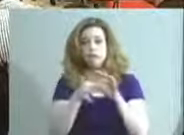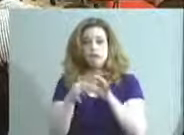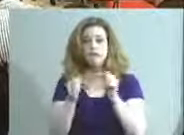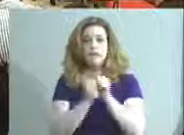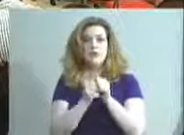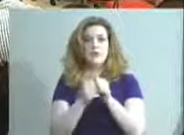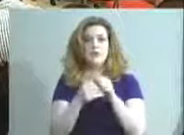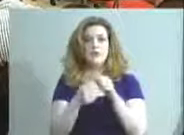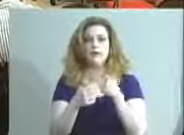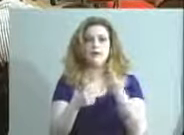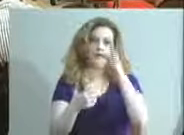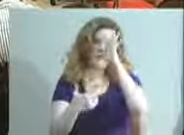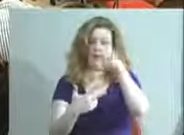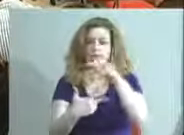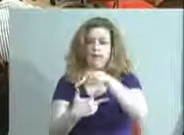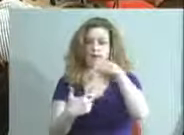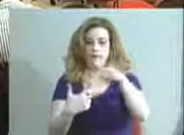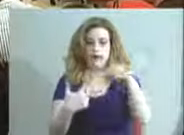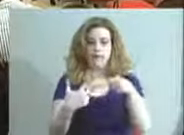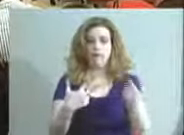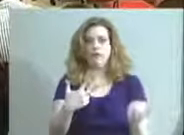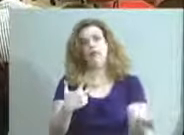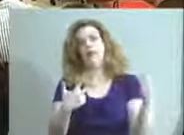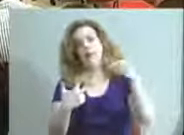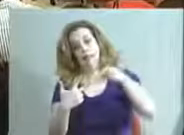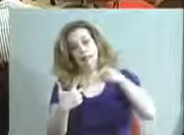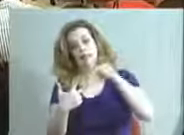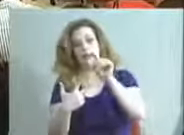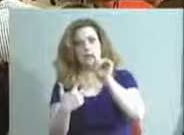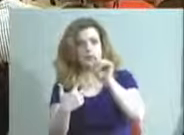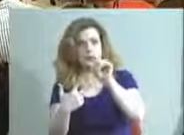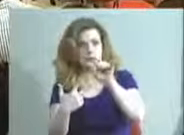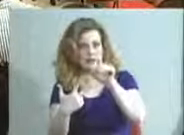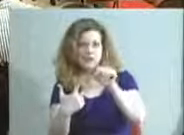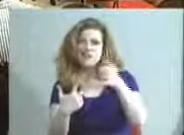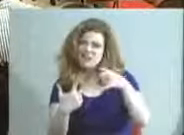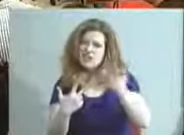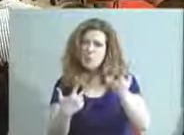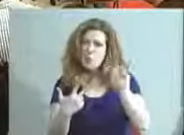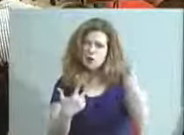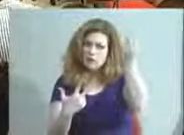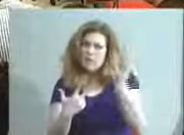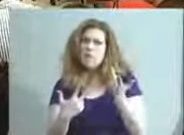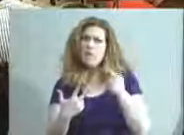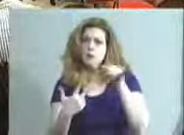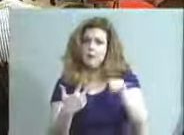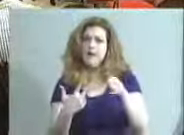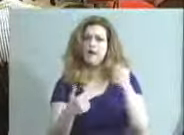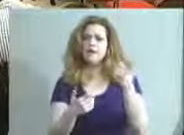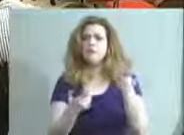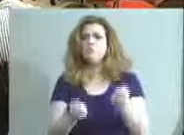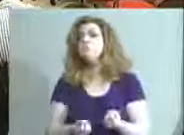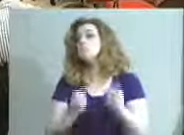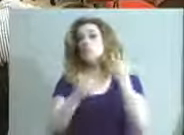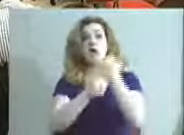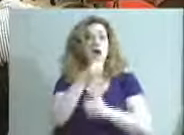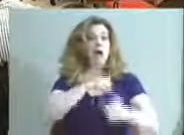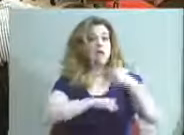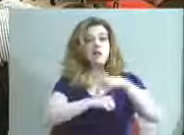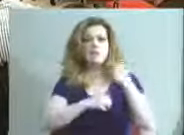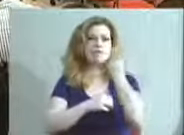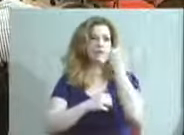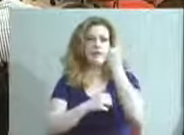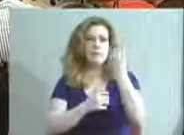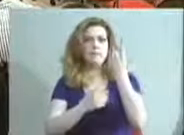number three tenants, we still want to hear about it, you know, pretty much every time there may be some item that we can